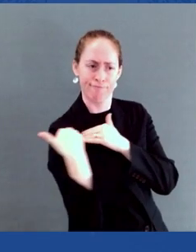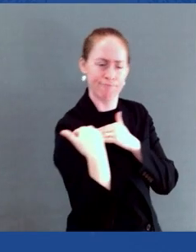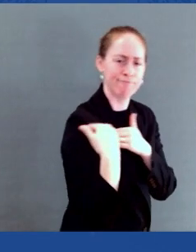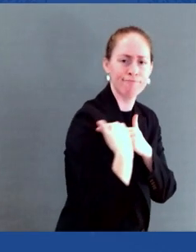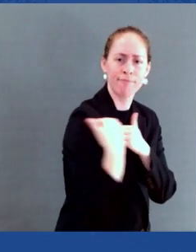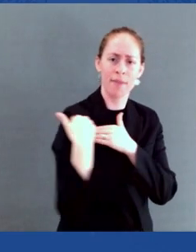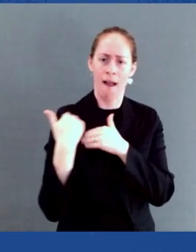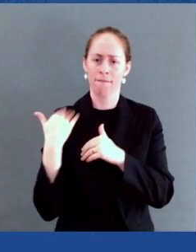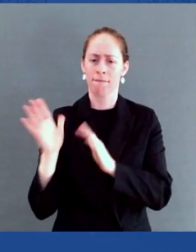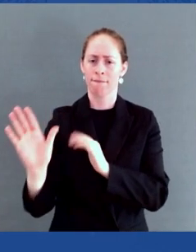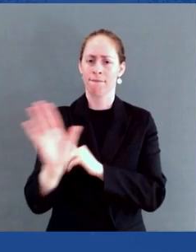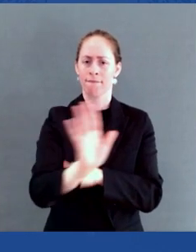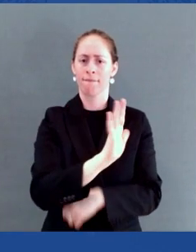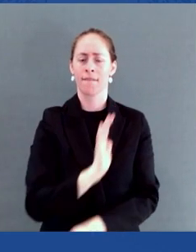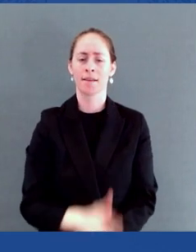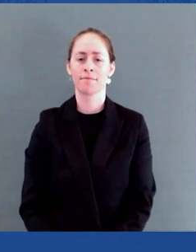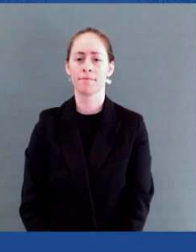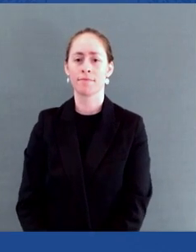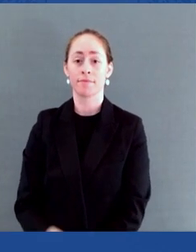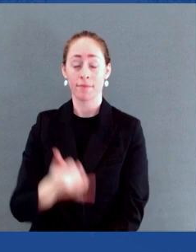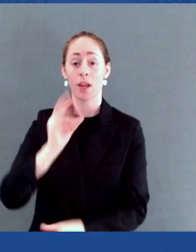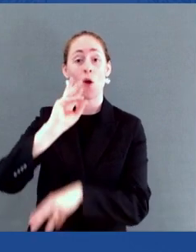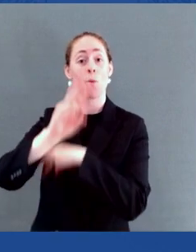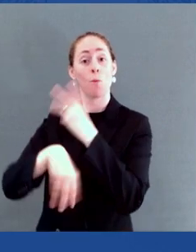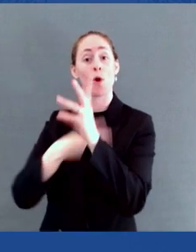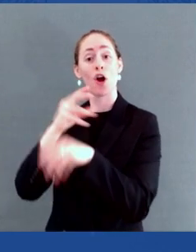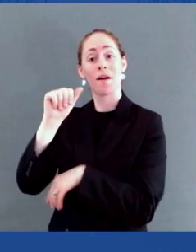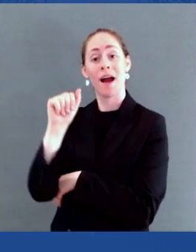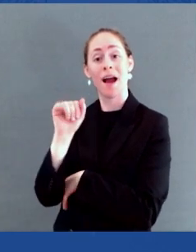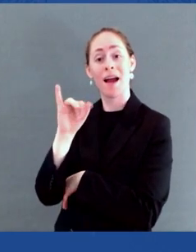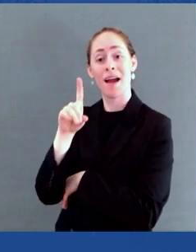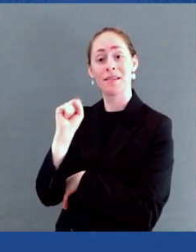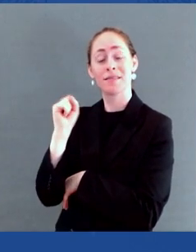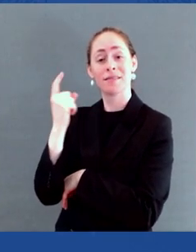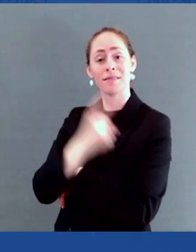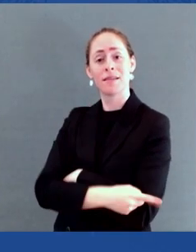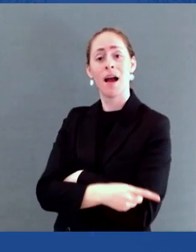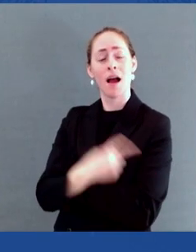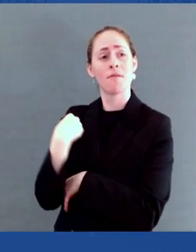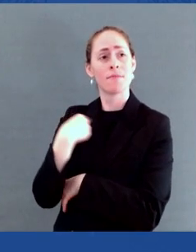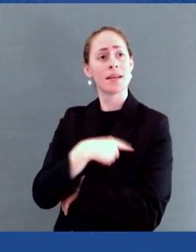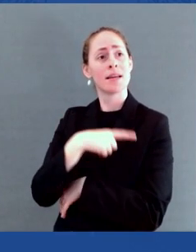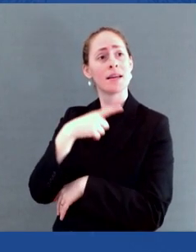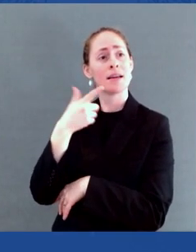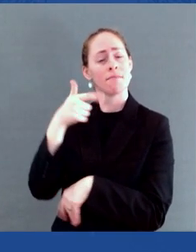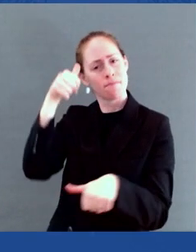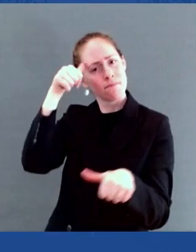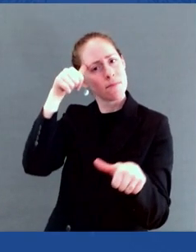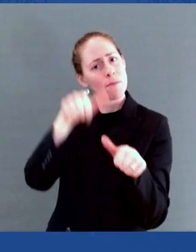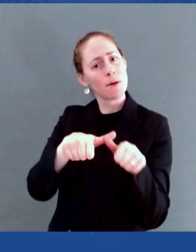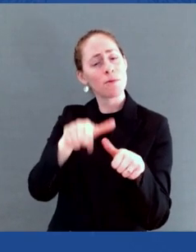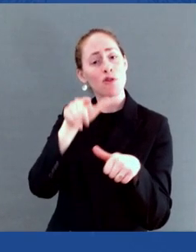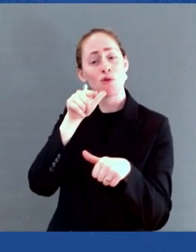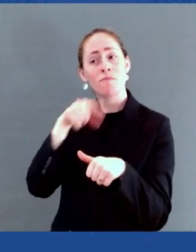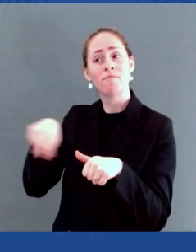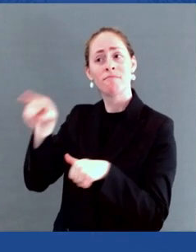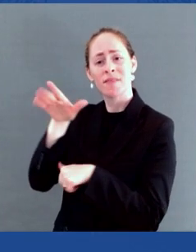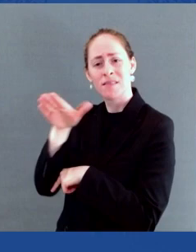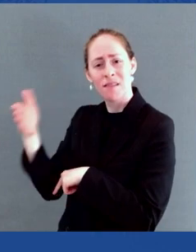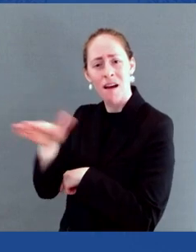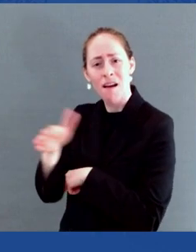in the frames, the names on the quilts, the millions gone way too soon.